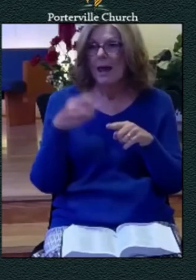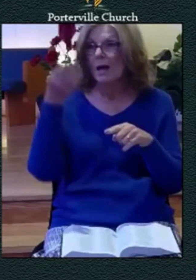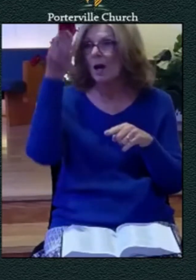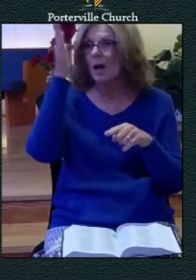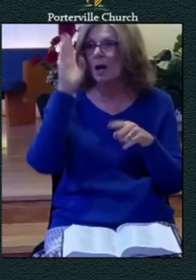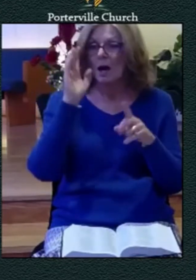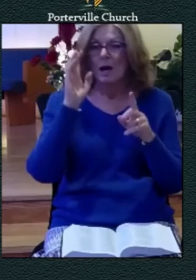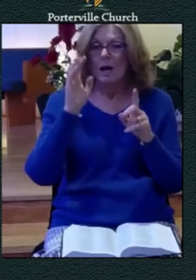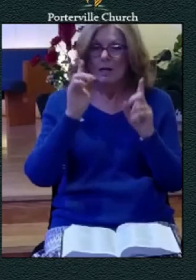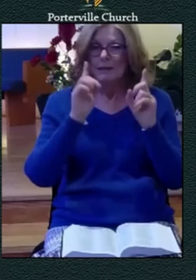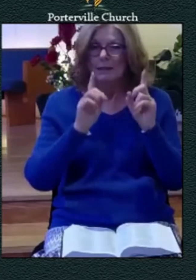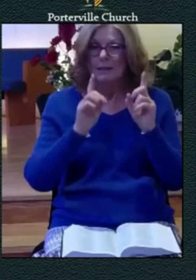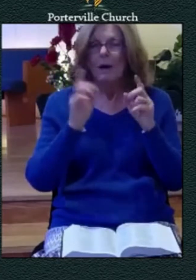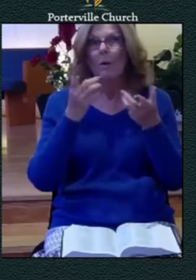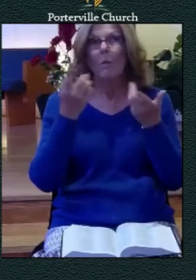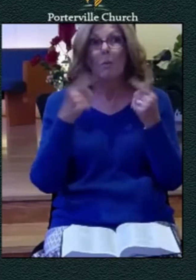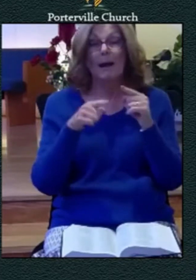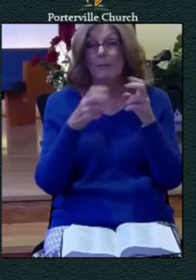give way